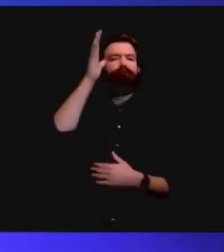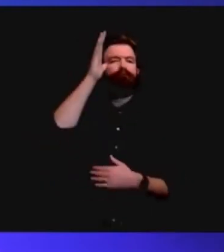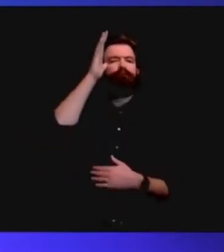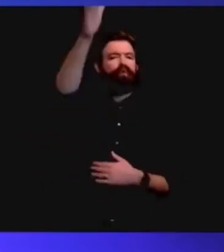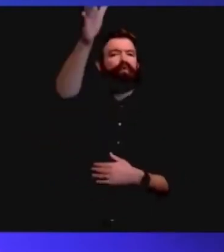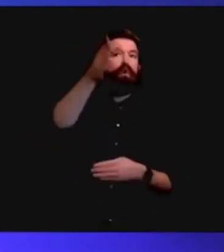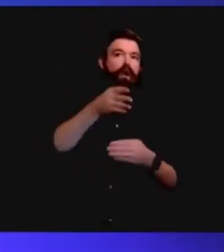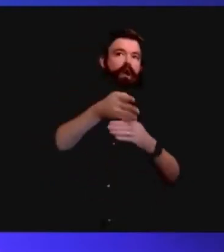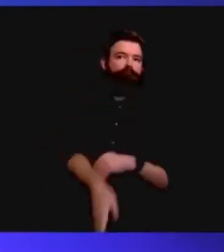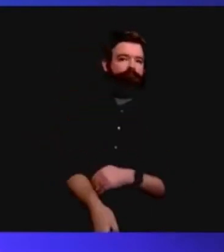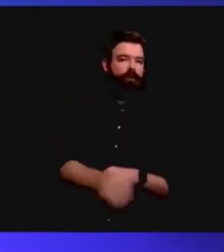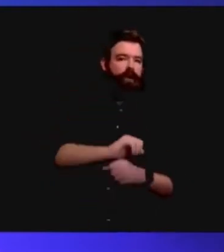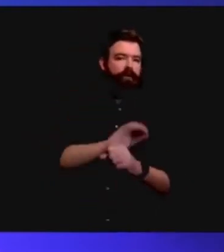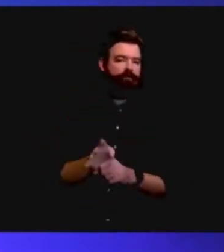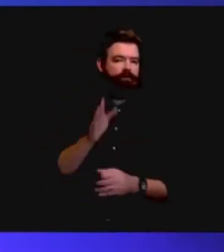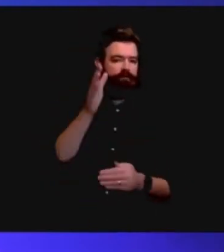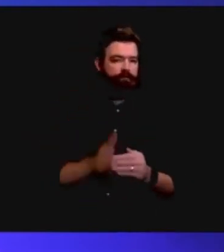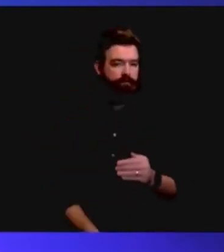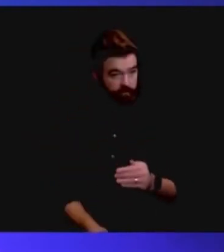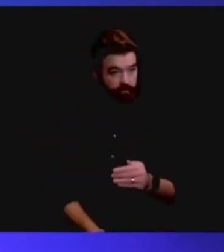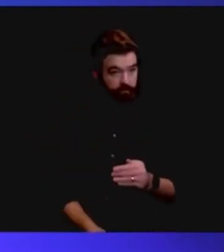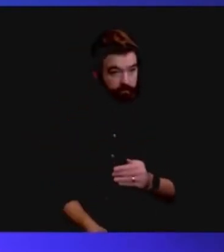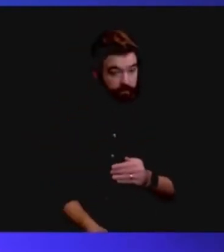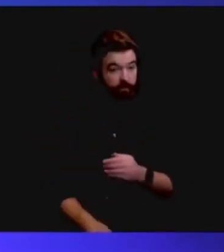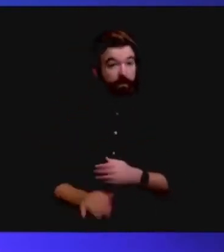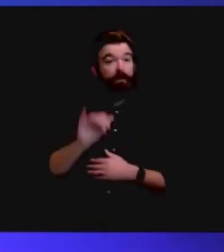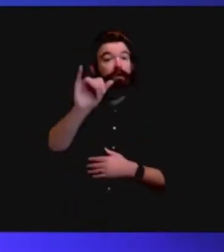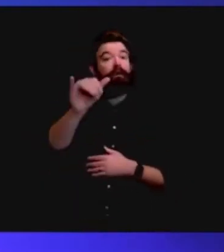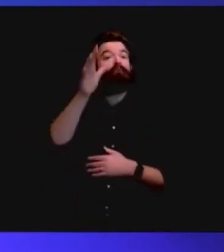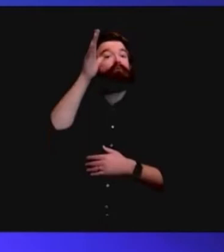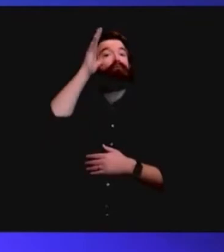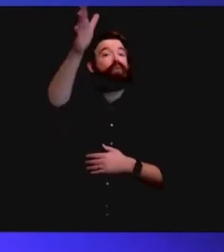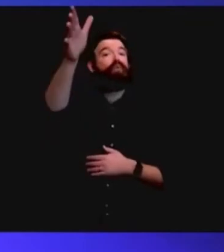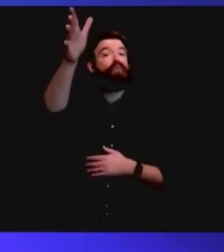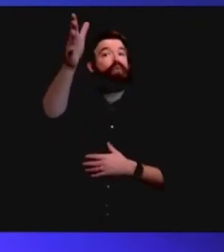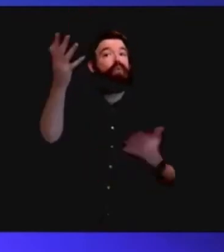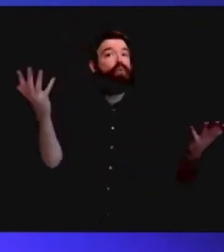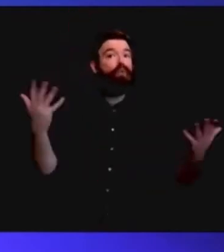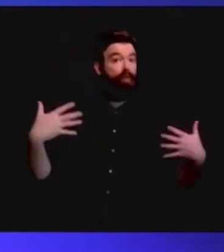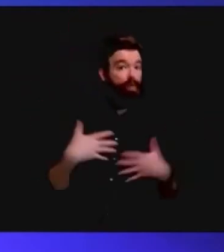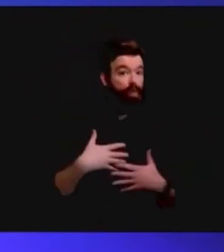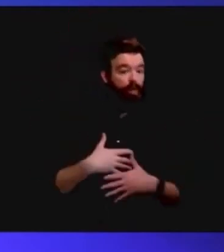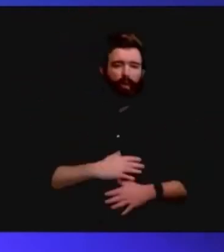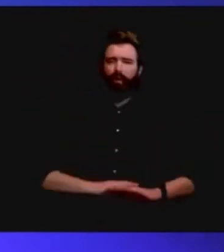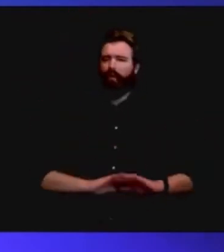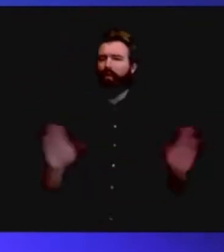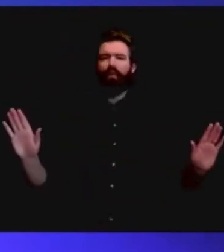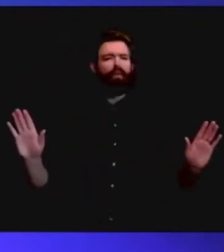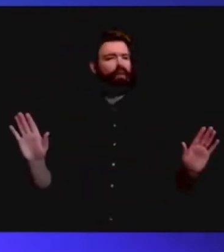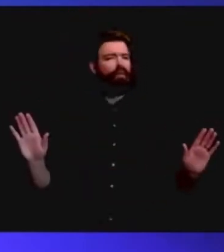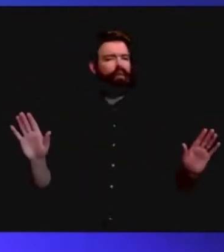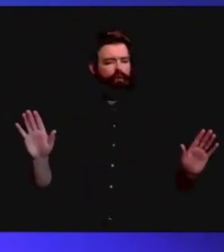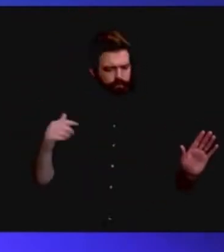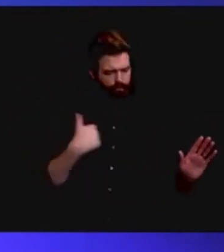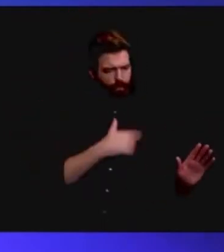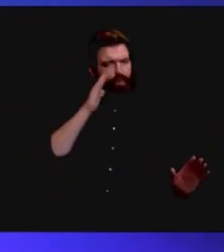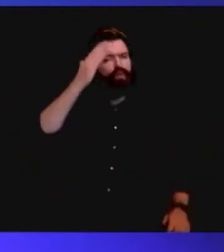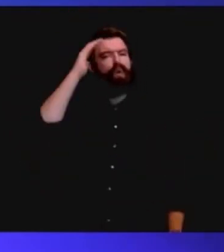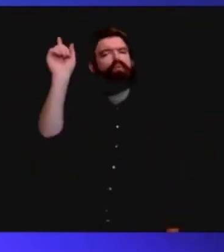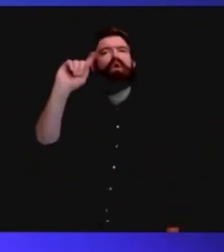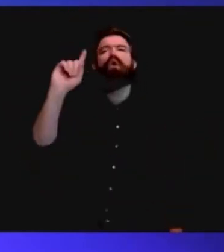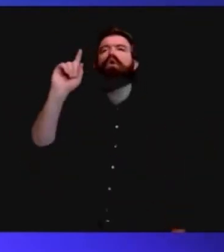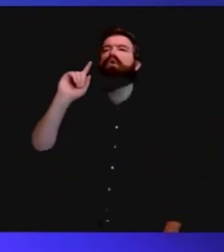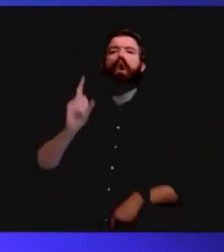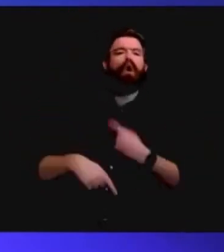It's a day we will enter not fearing what's next, but knowing where we're heading. And that direction is forward.